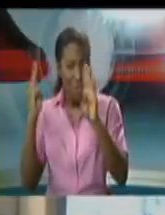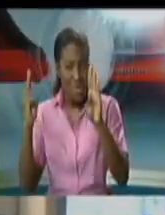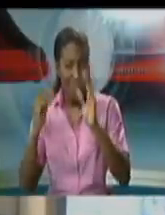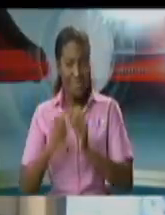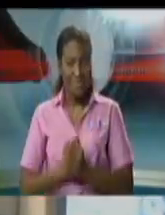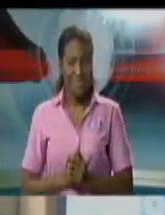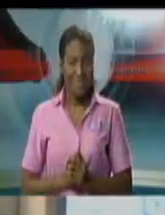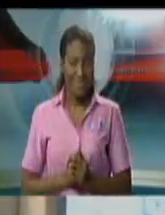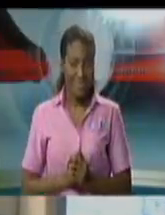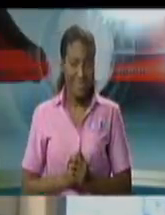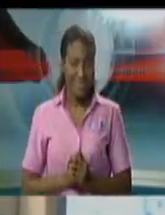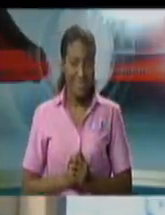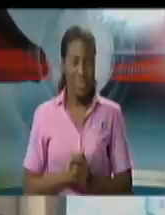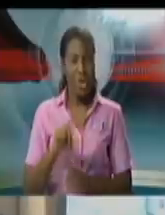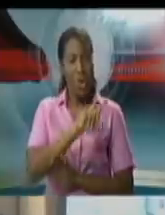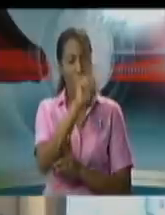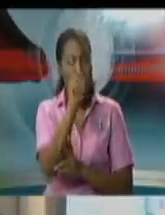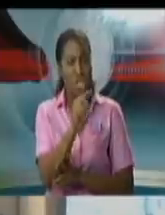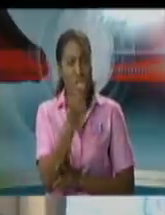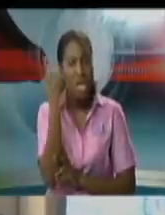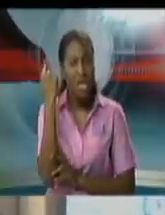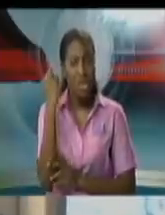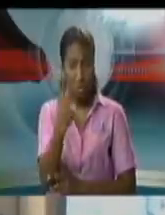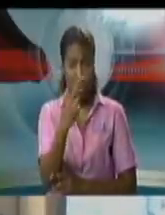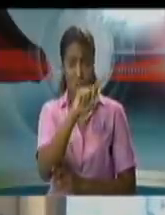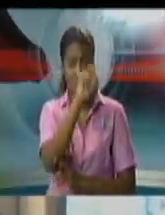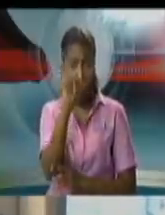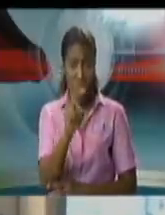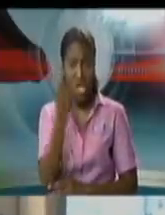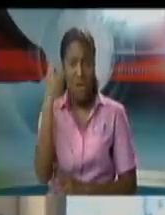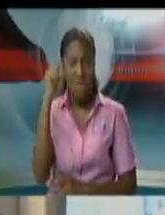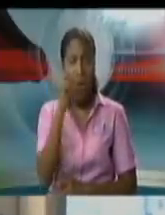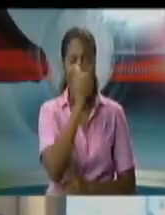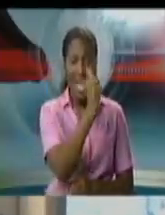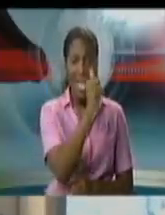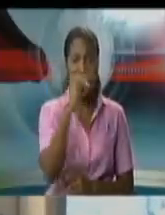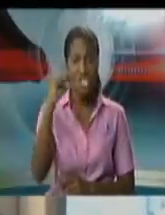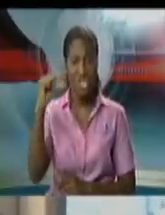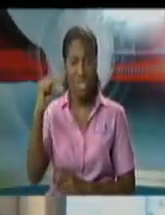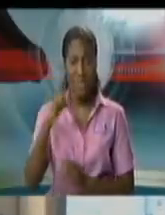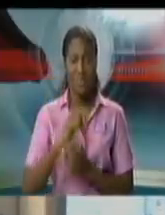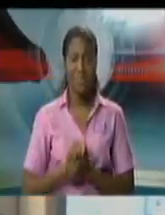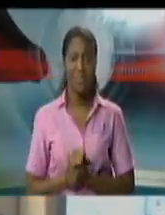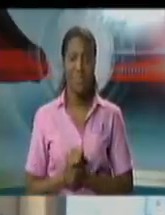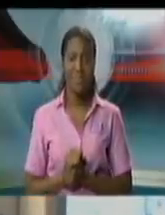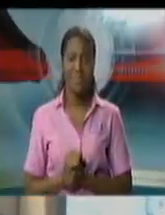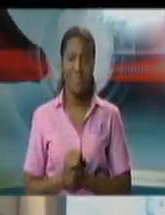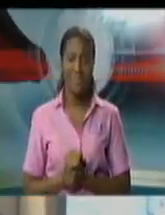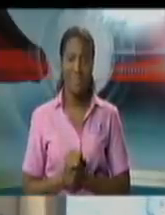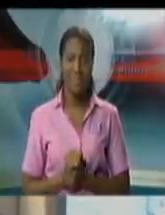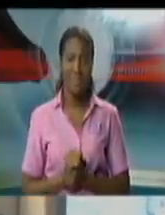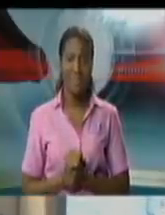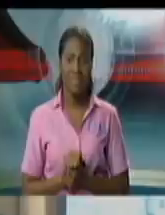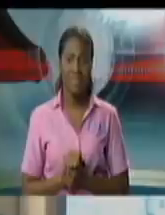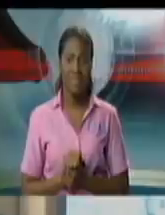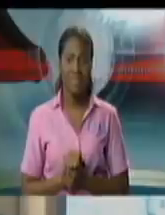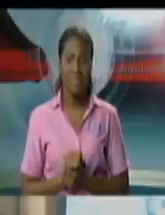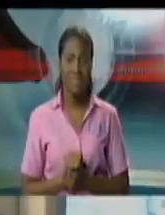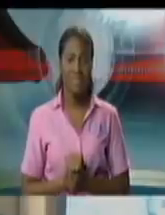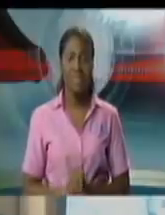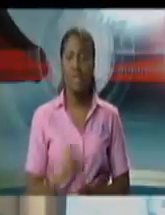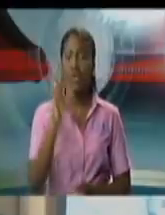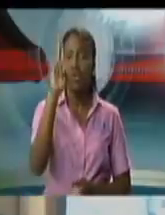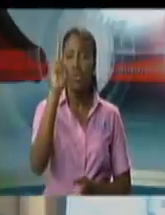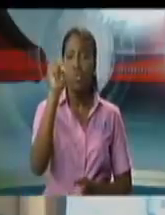question for the two questions rather for the attorney general um ag opposition members of